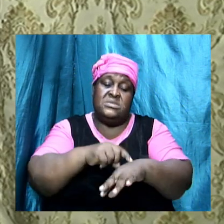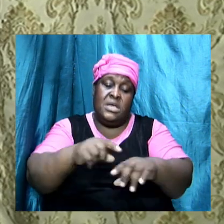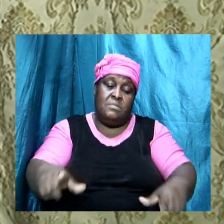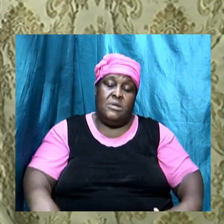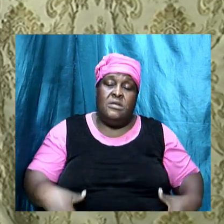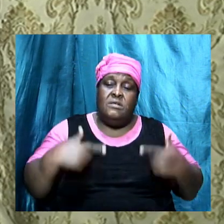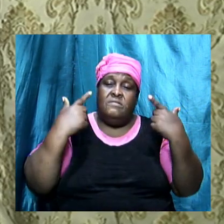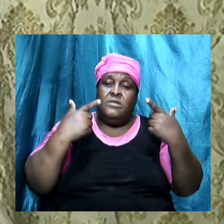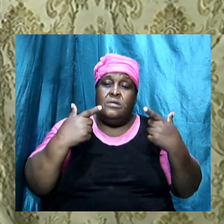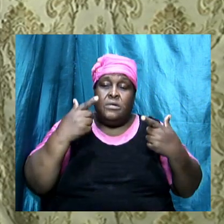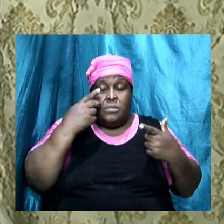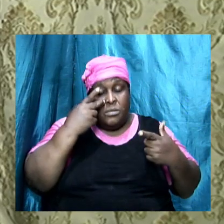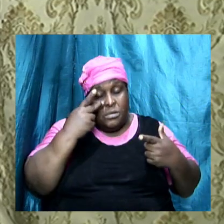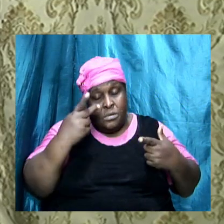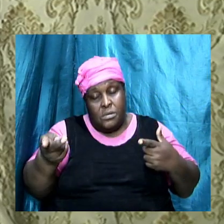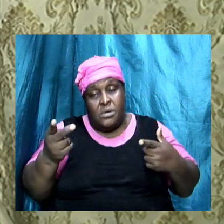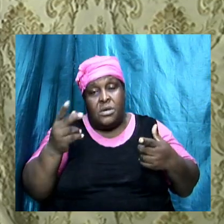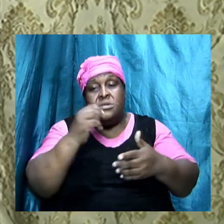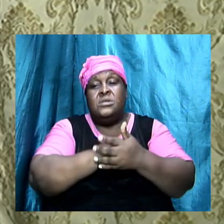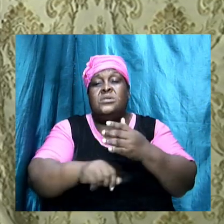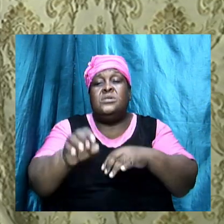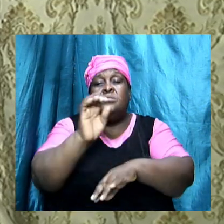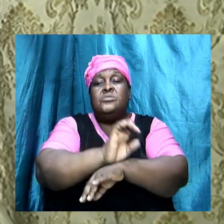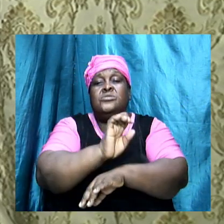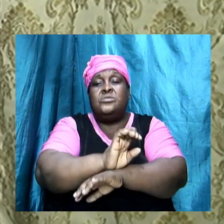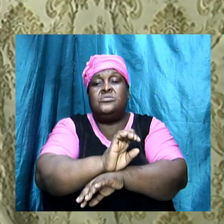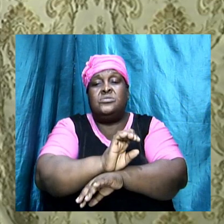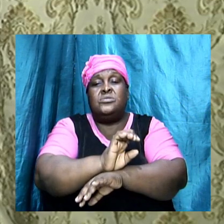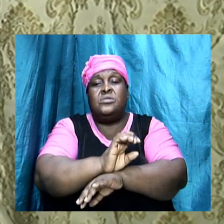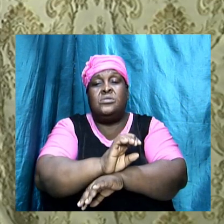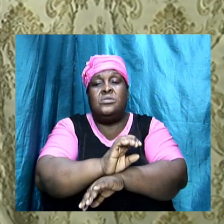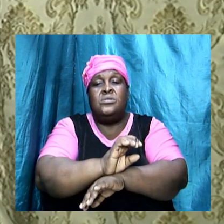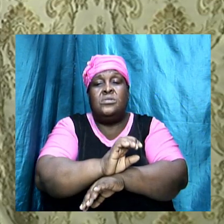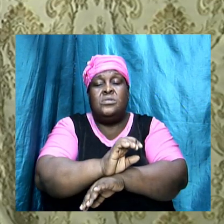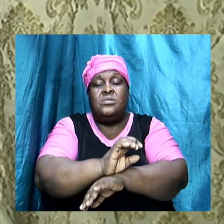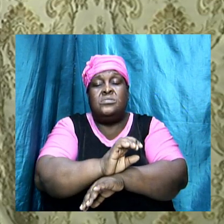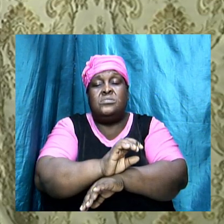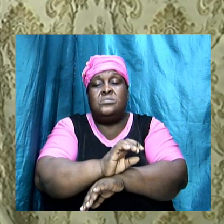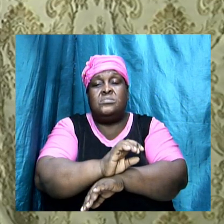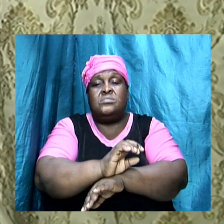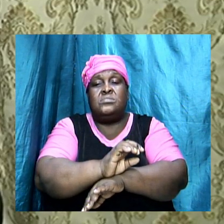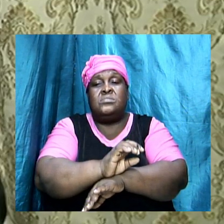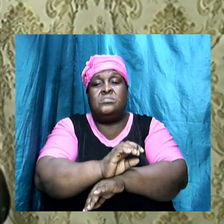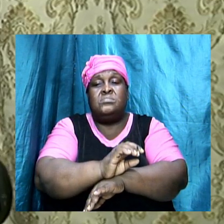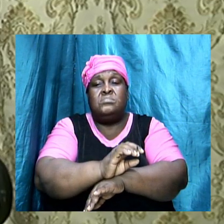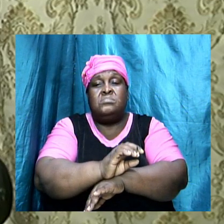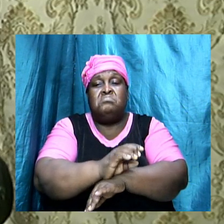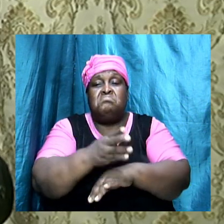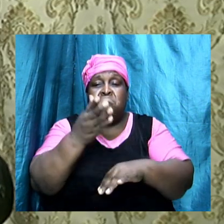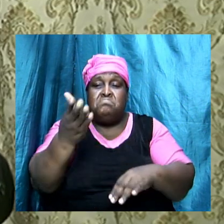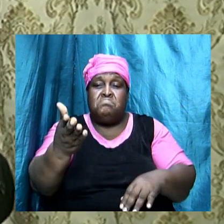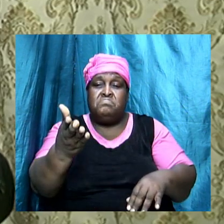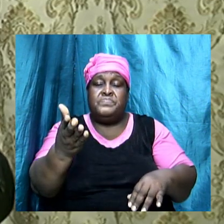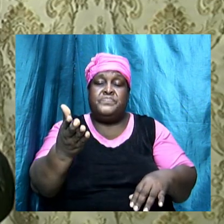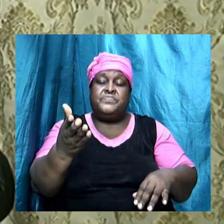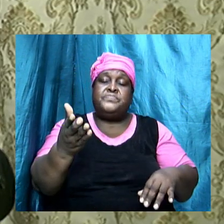in, when we look at certain churches, so-called churches, amen, they have